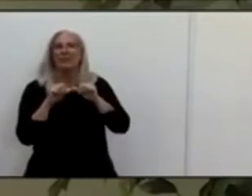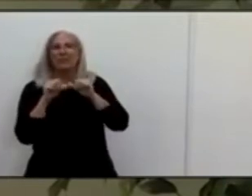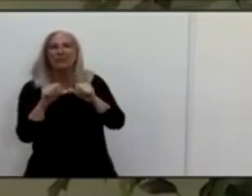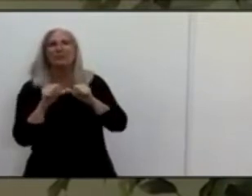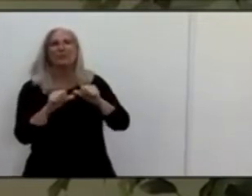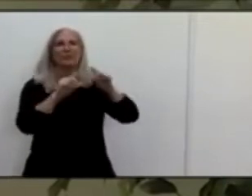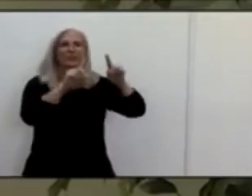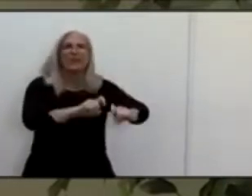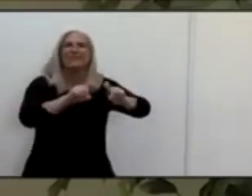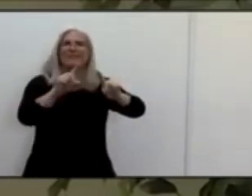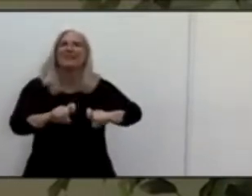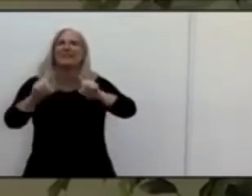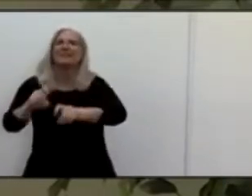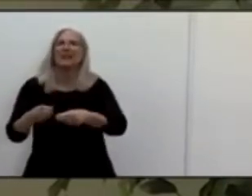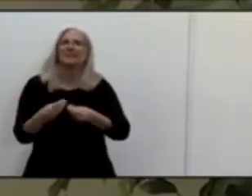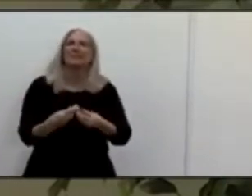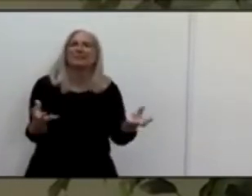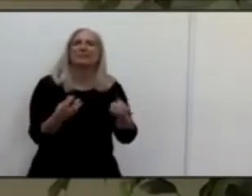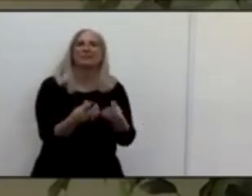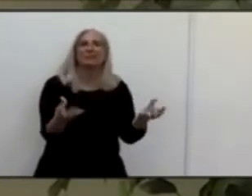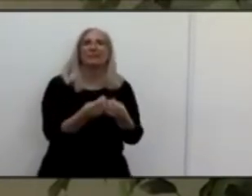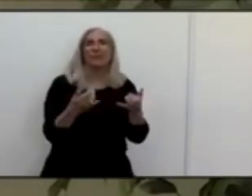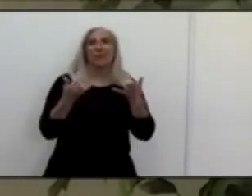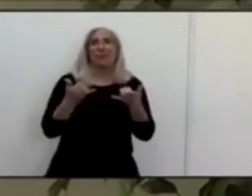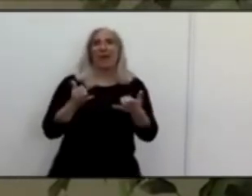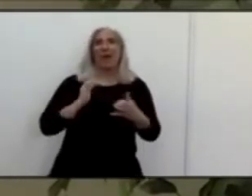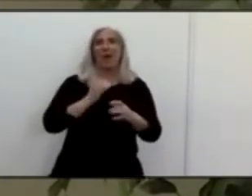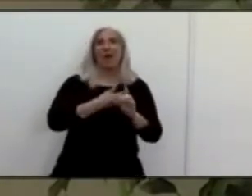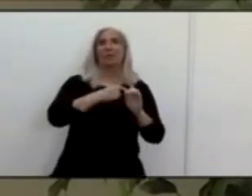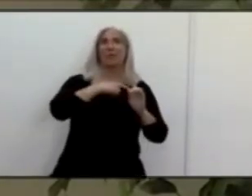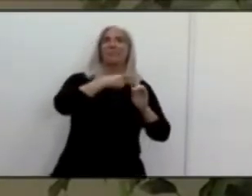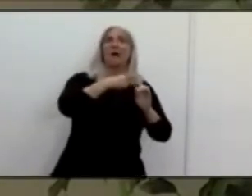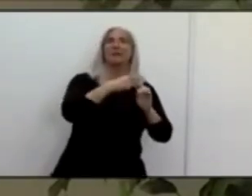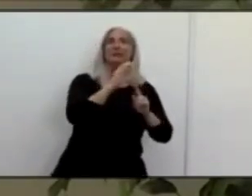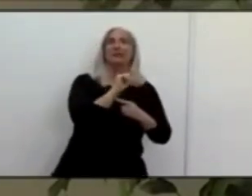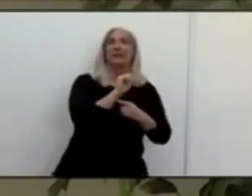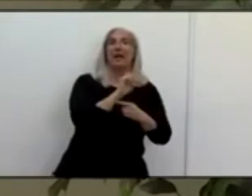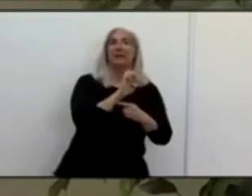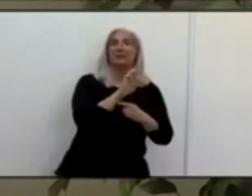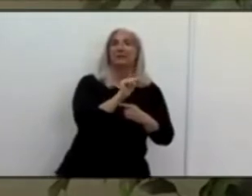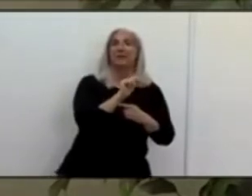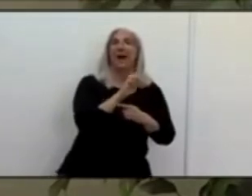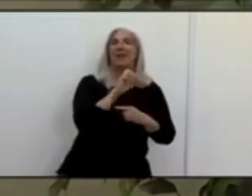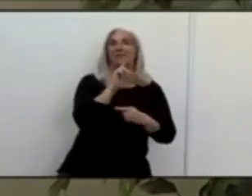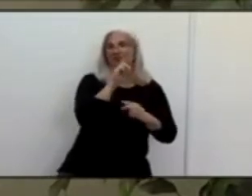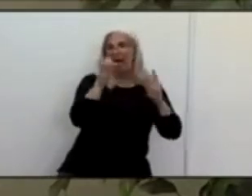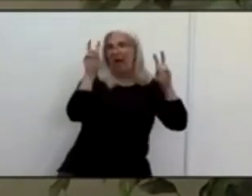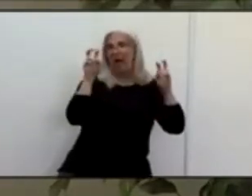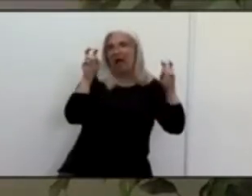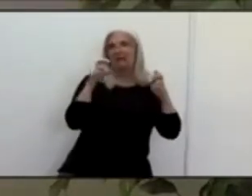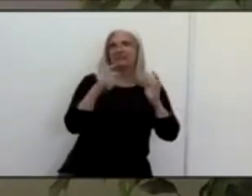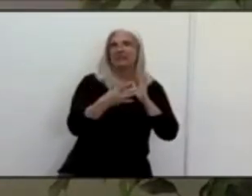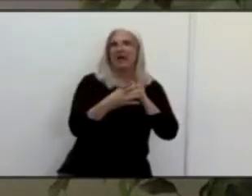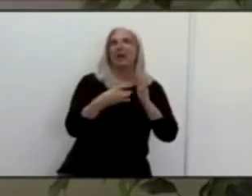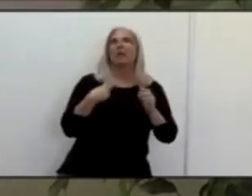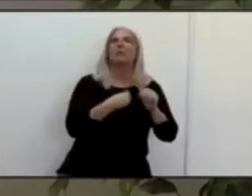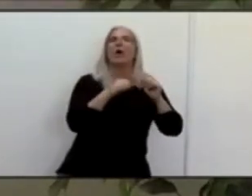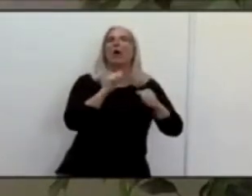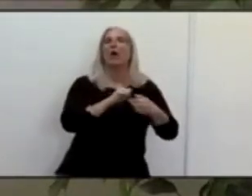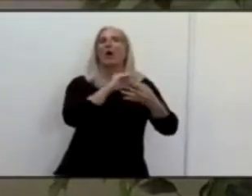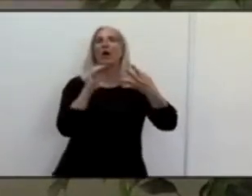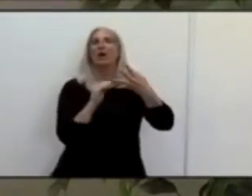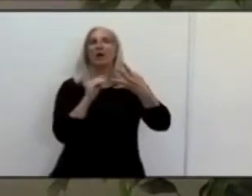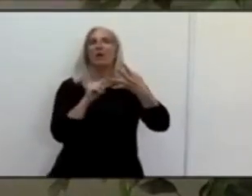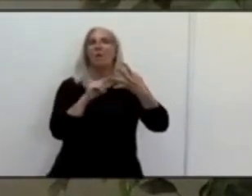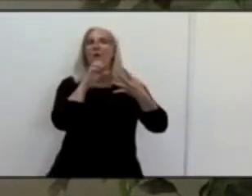positivity rate is squarely in the orange tier. It's 2.4. You need 2 to 4.9 to be in the orange tier. So we're there.